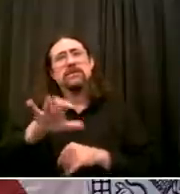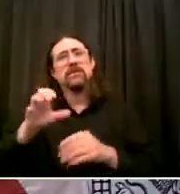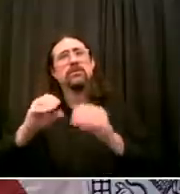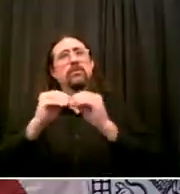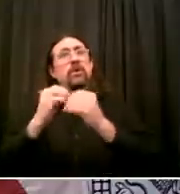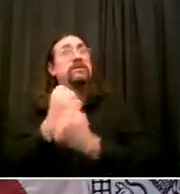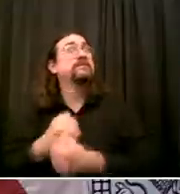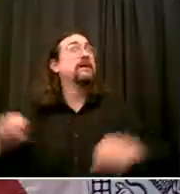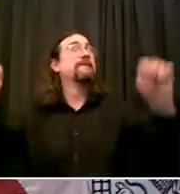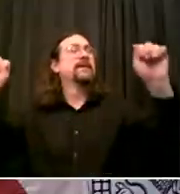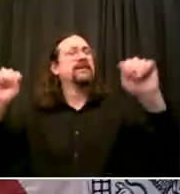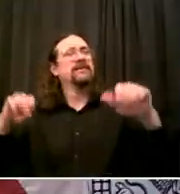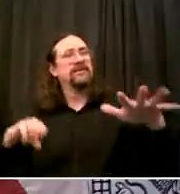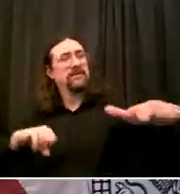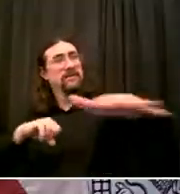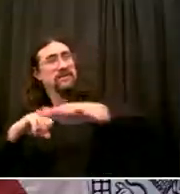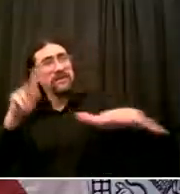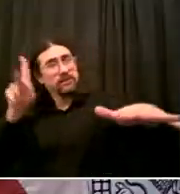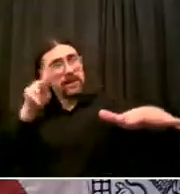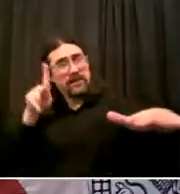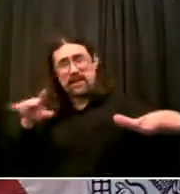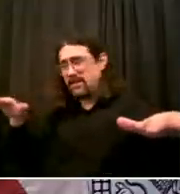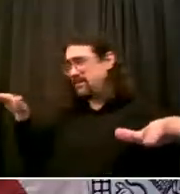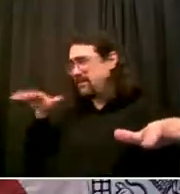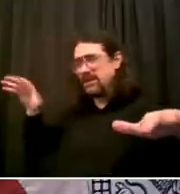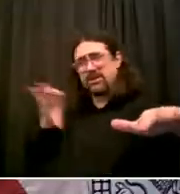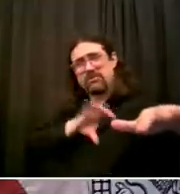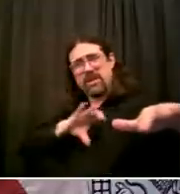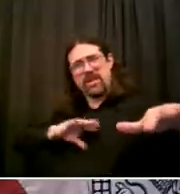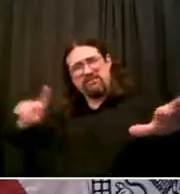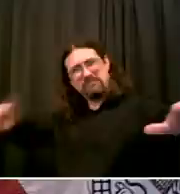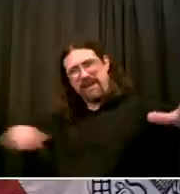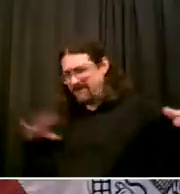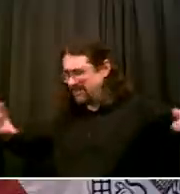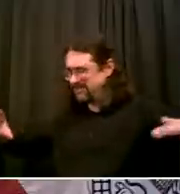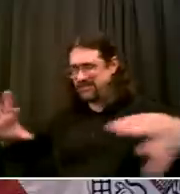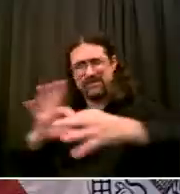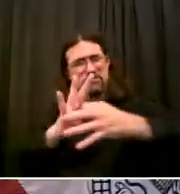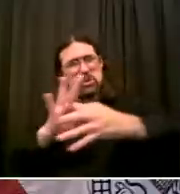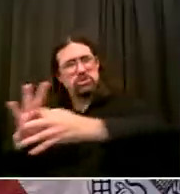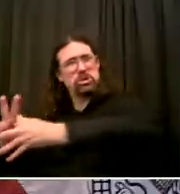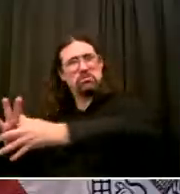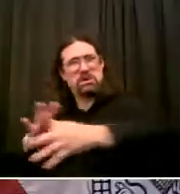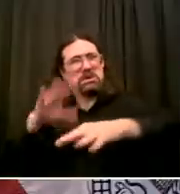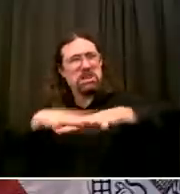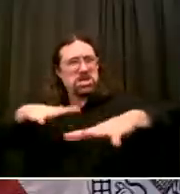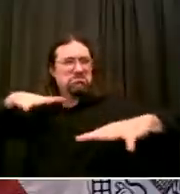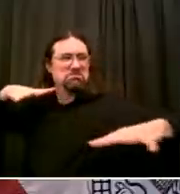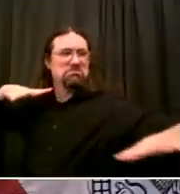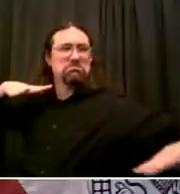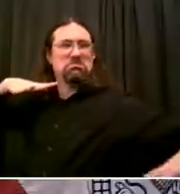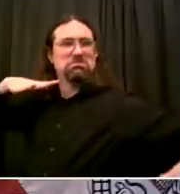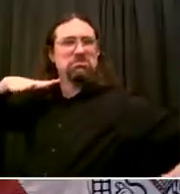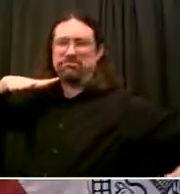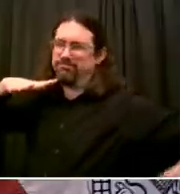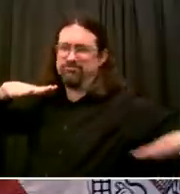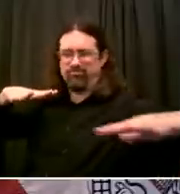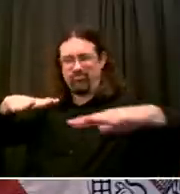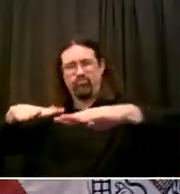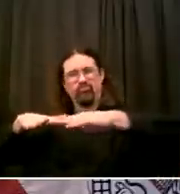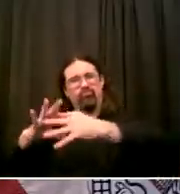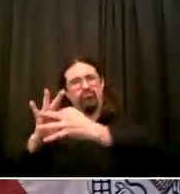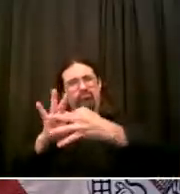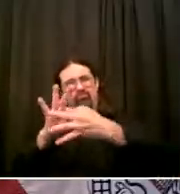community But also if we're going to stop crime, we have to change that relationship deeply So, Mark, I think the simple answer is